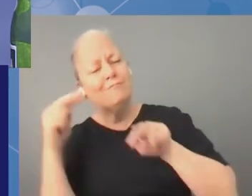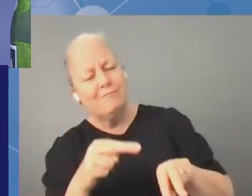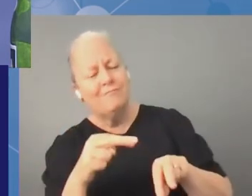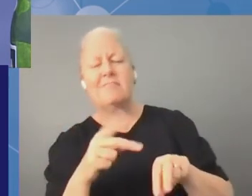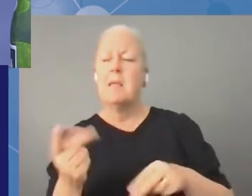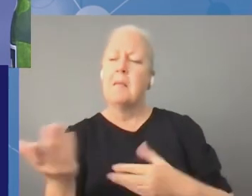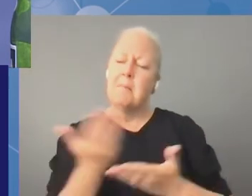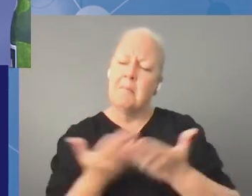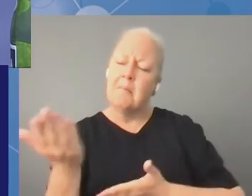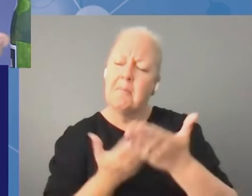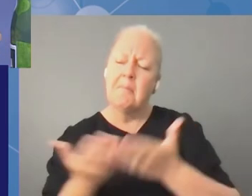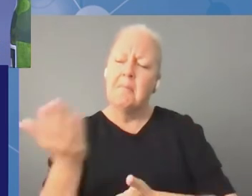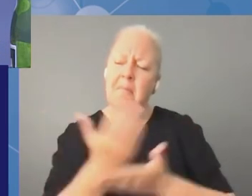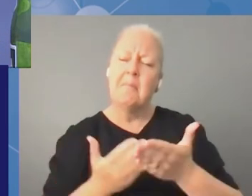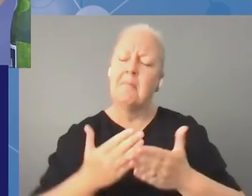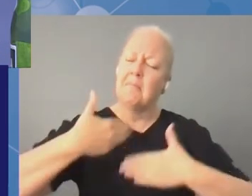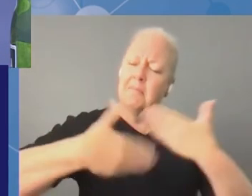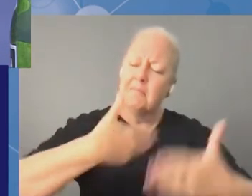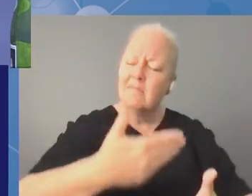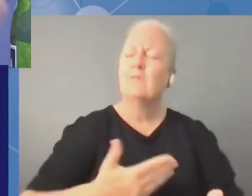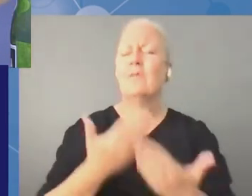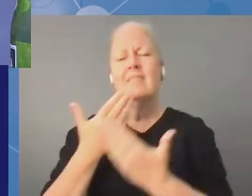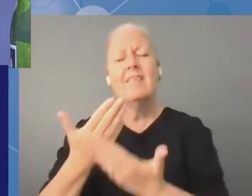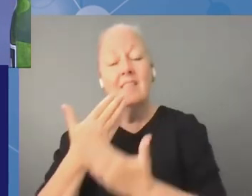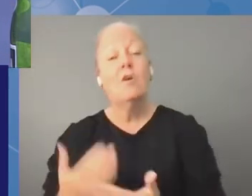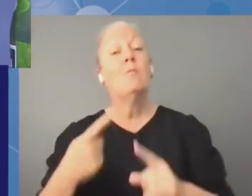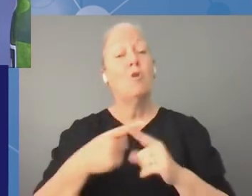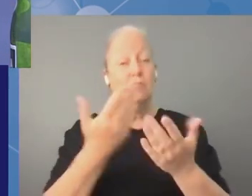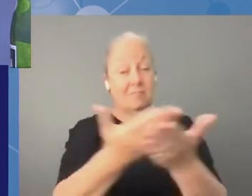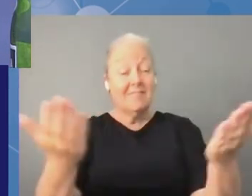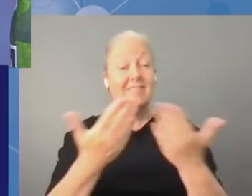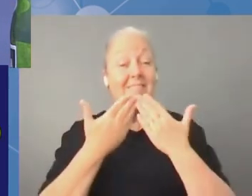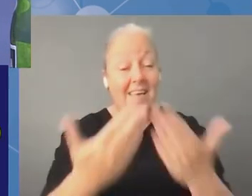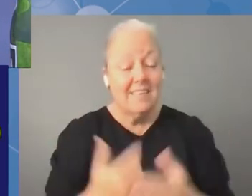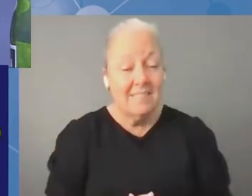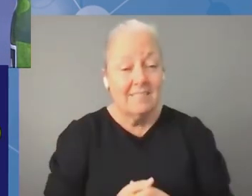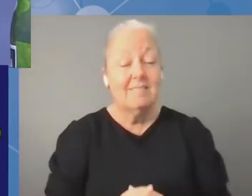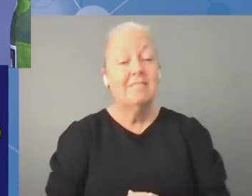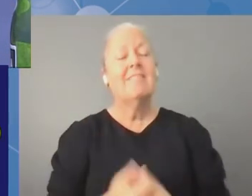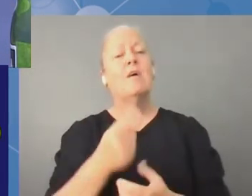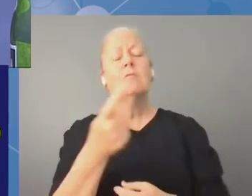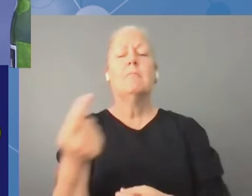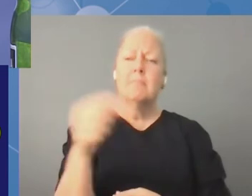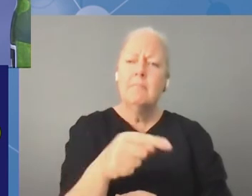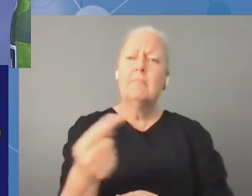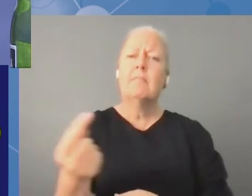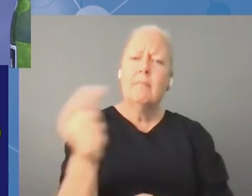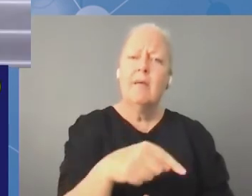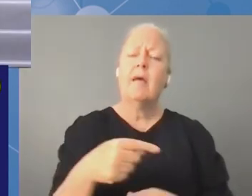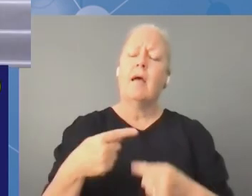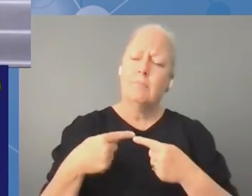process through that so thanks very much and thanks to everyone carry on coming back and and make the igf meaningful